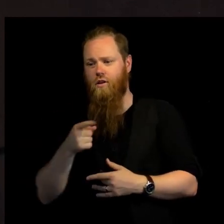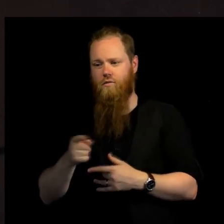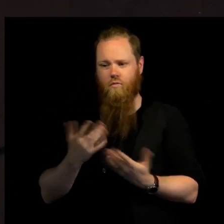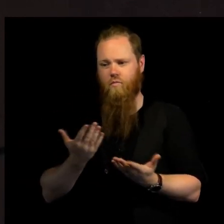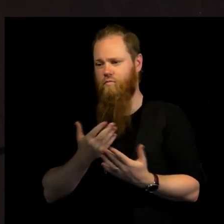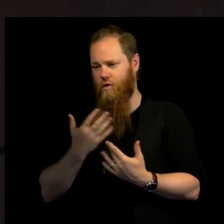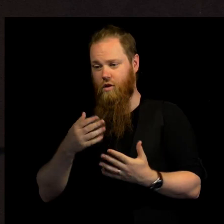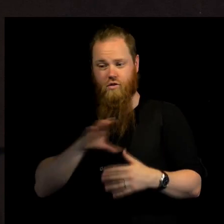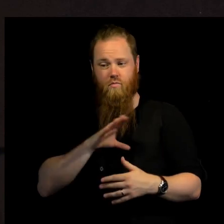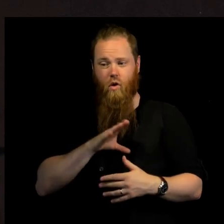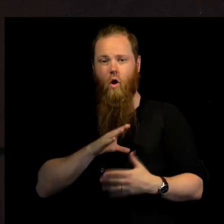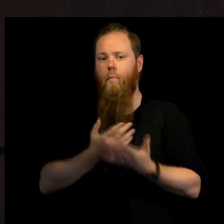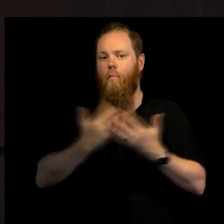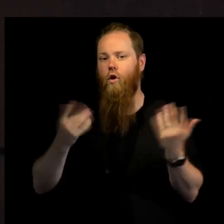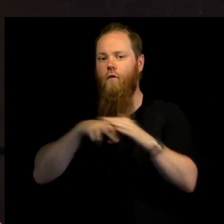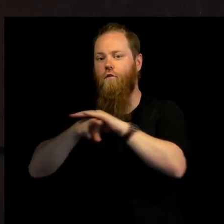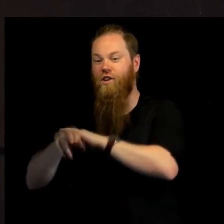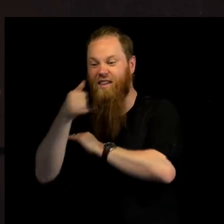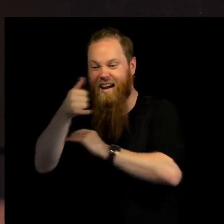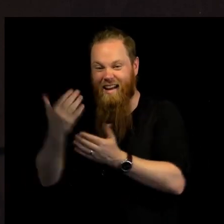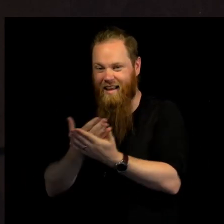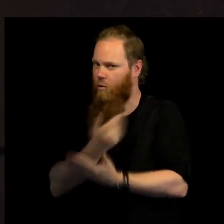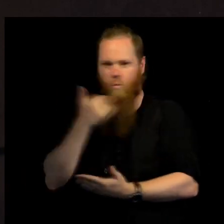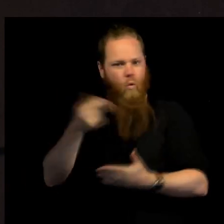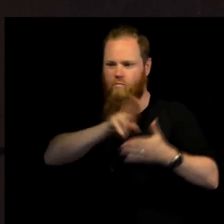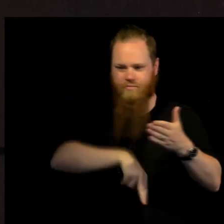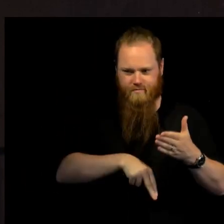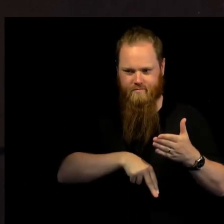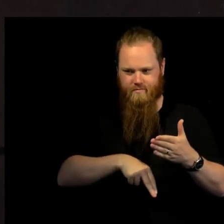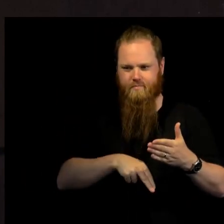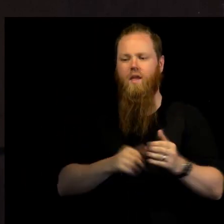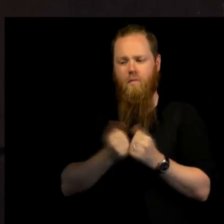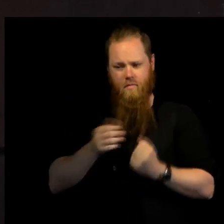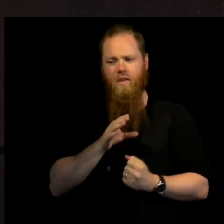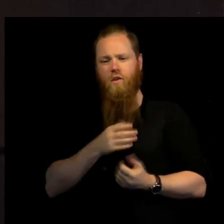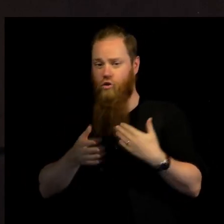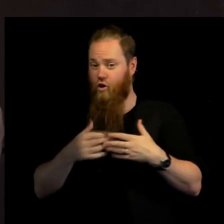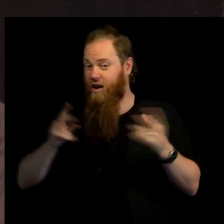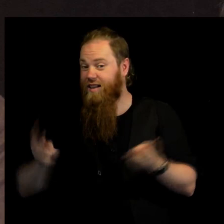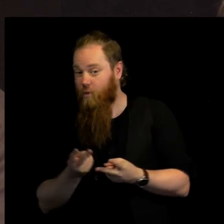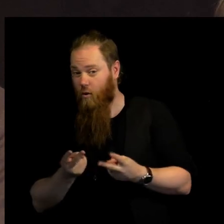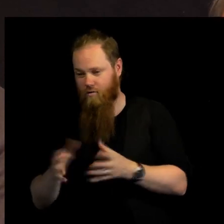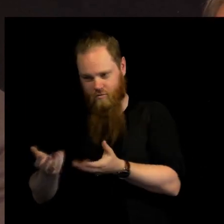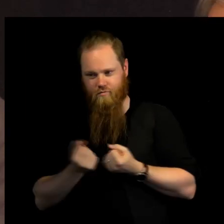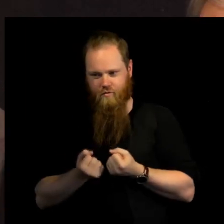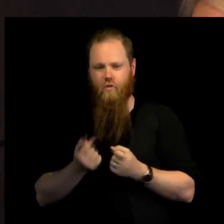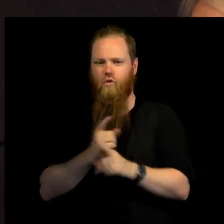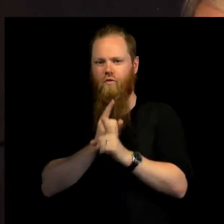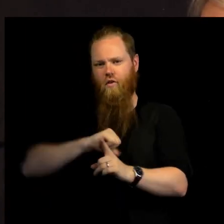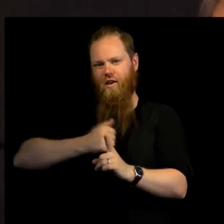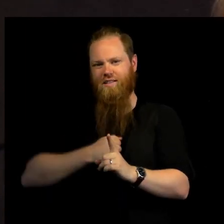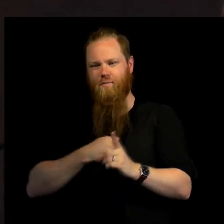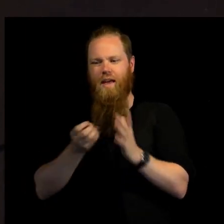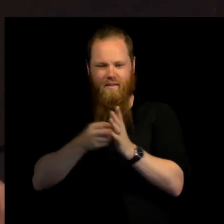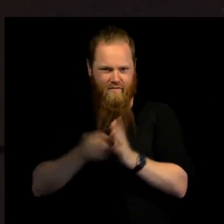the Refugee Convention, but still does it out of their own values and their own value sets. So there is different value sets in the world. And therefore, we also sometimes working with faith